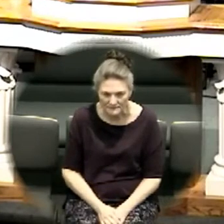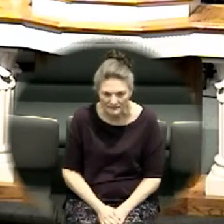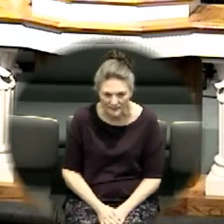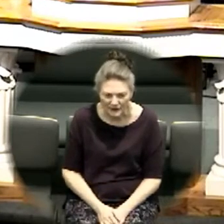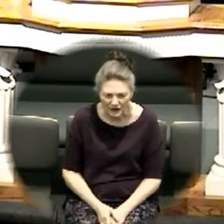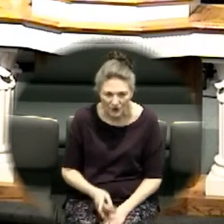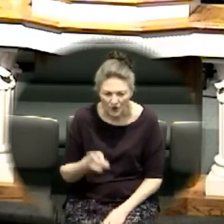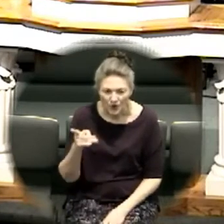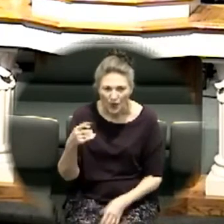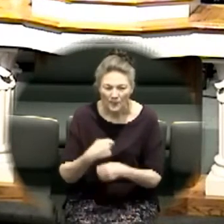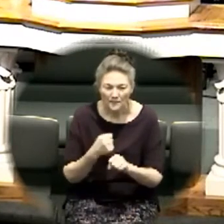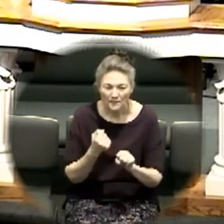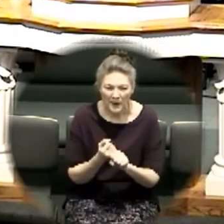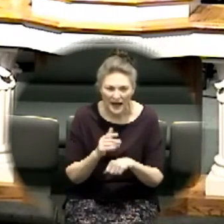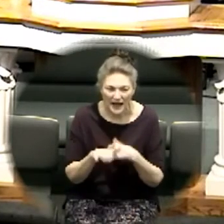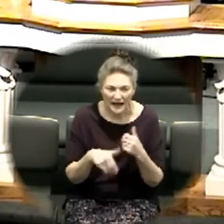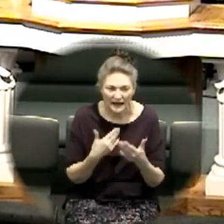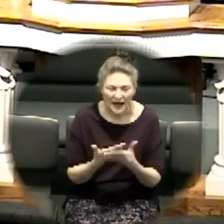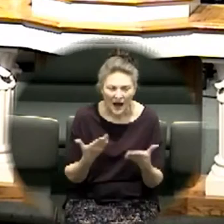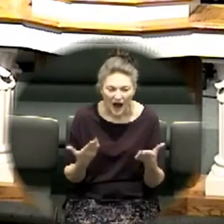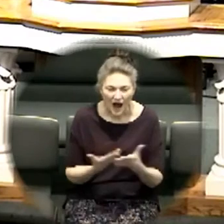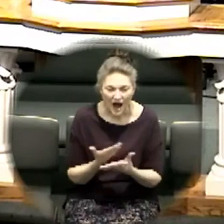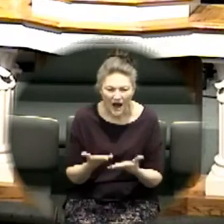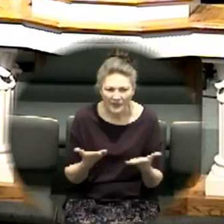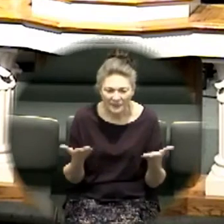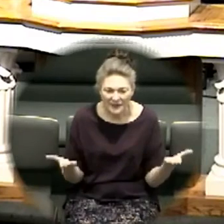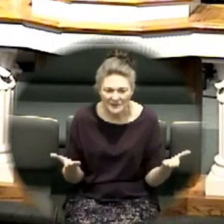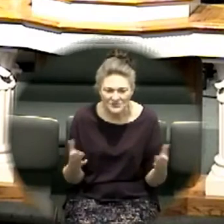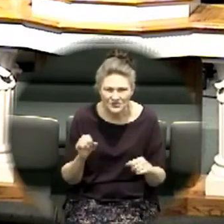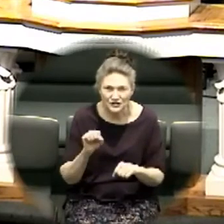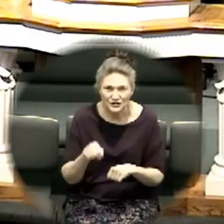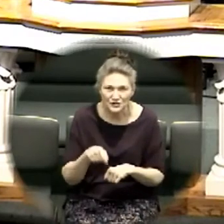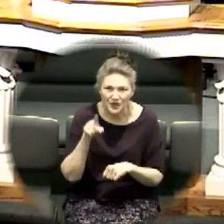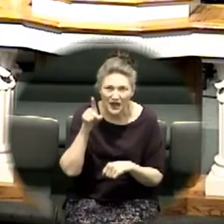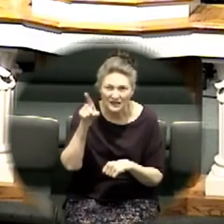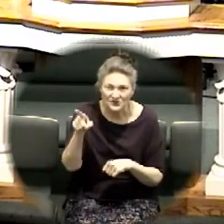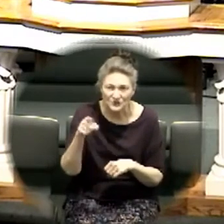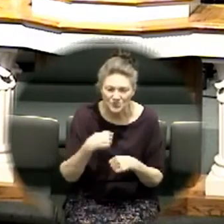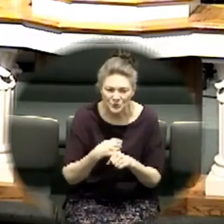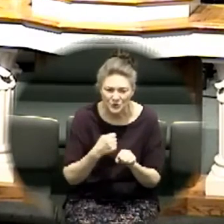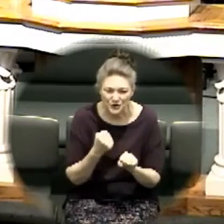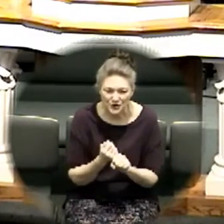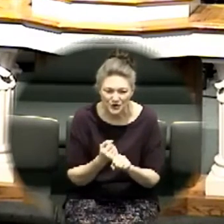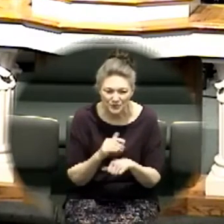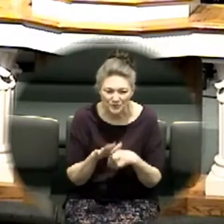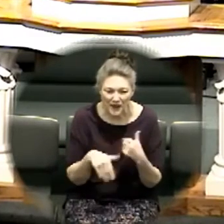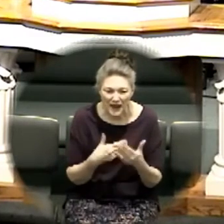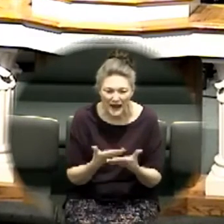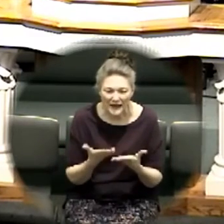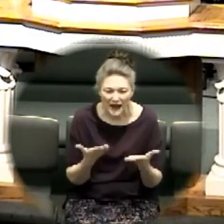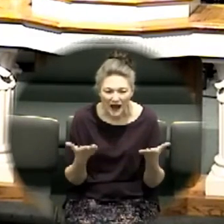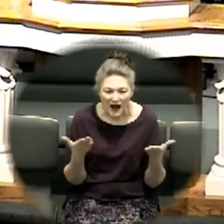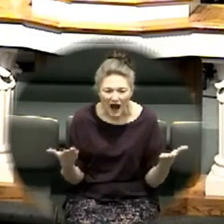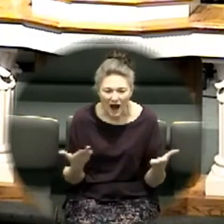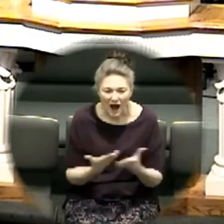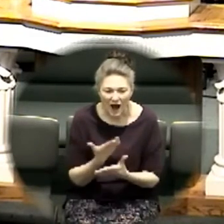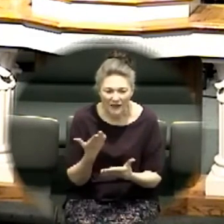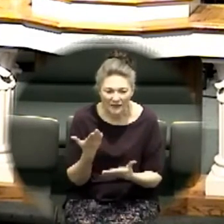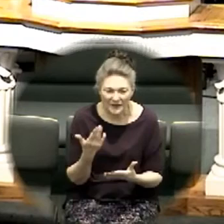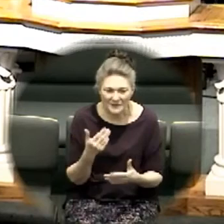you make all things new yes you make